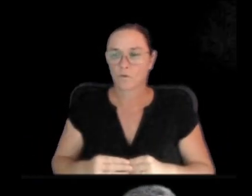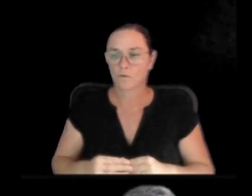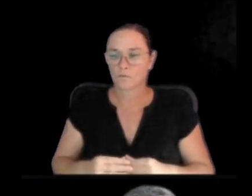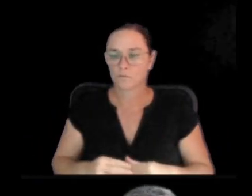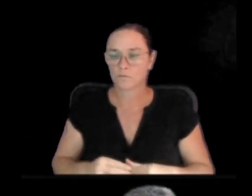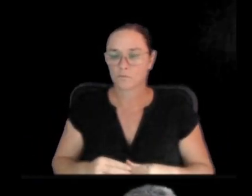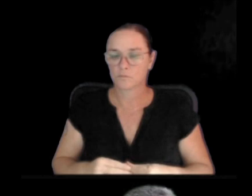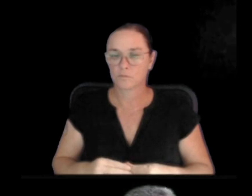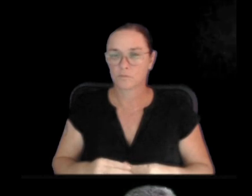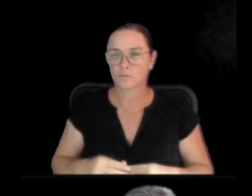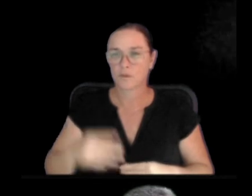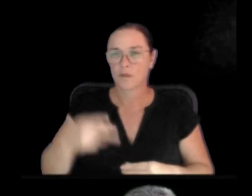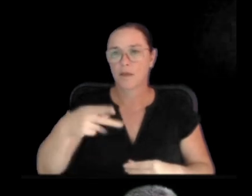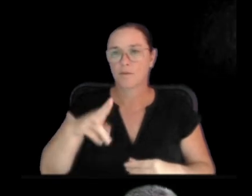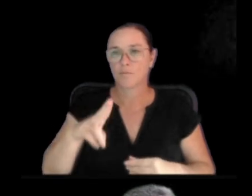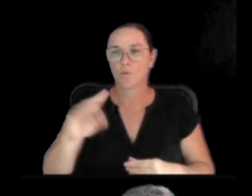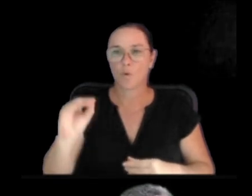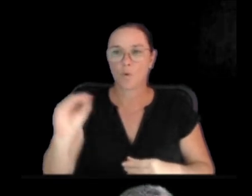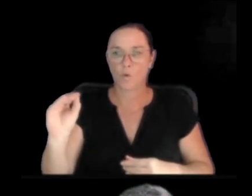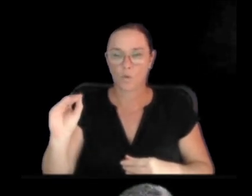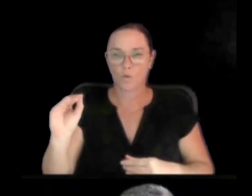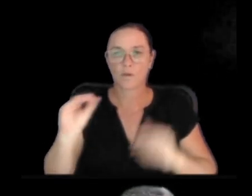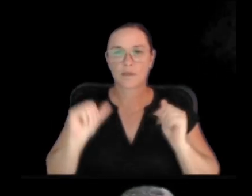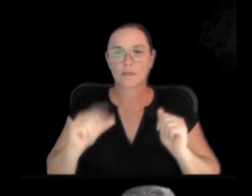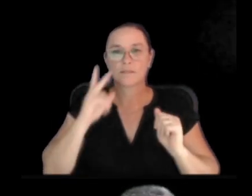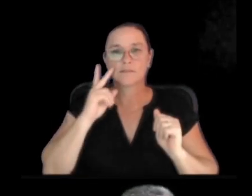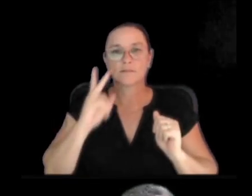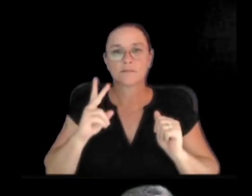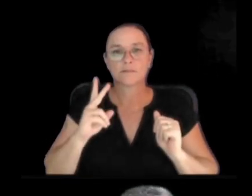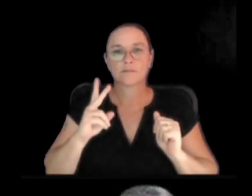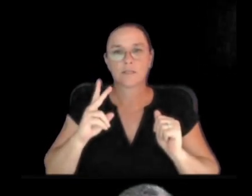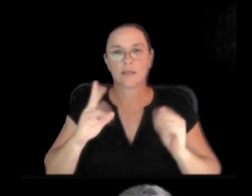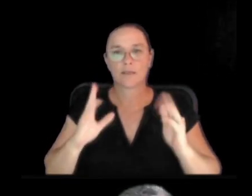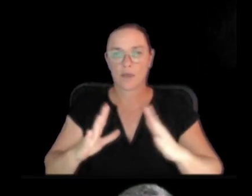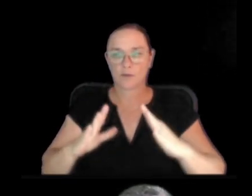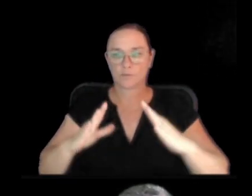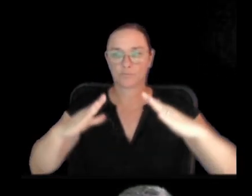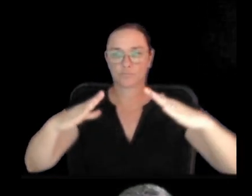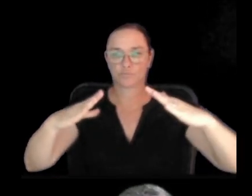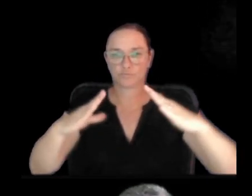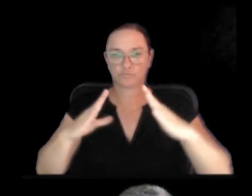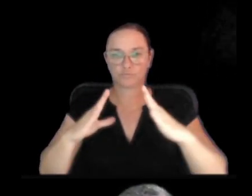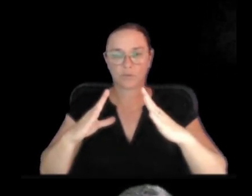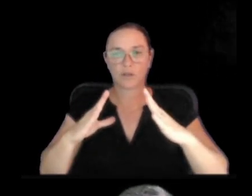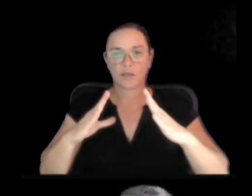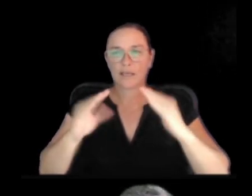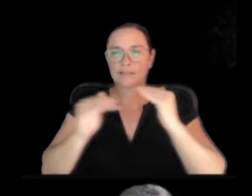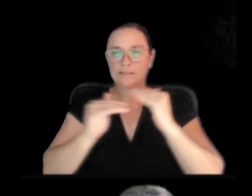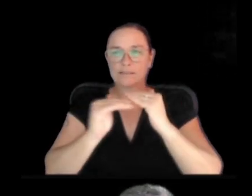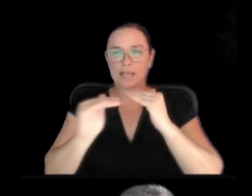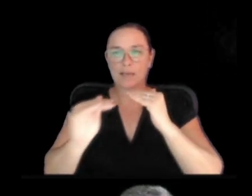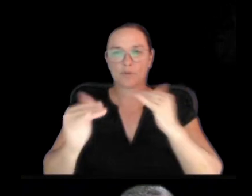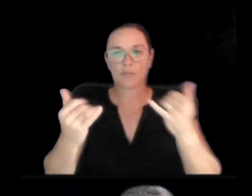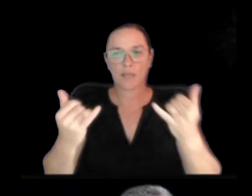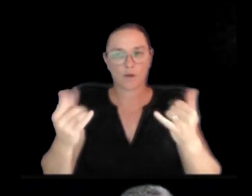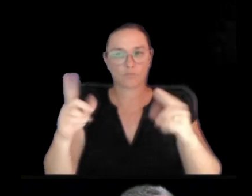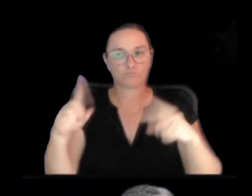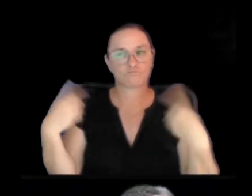At Puwo'o, we can see that the tilt meter is also stabilized over the last week